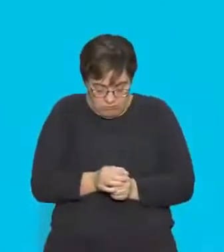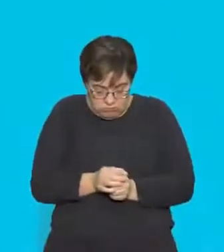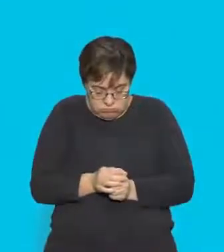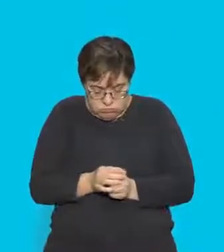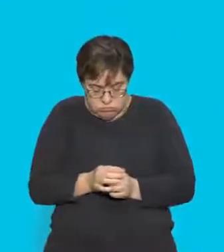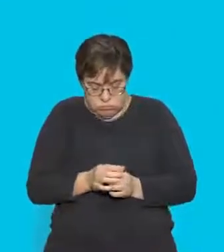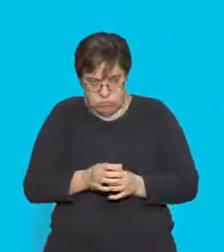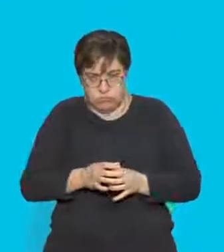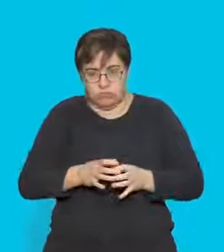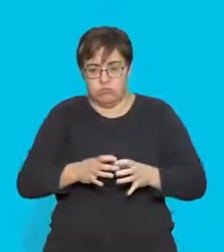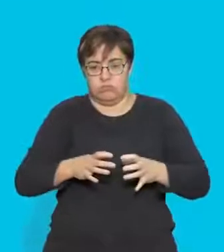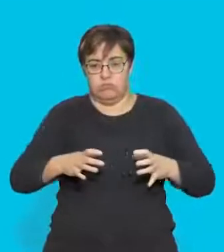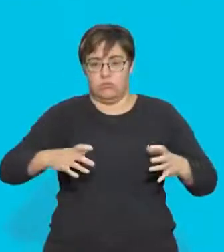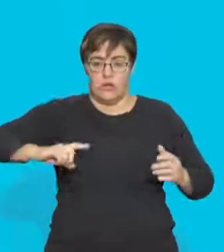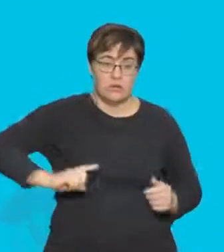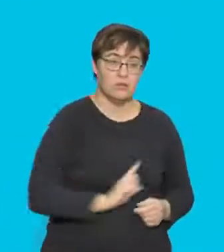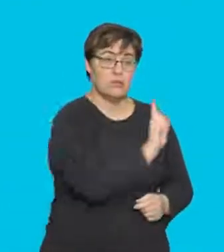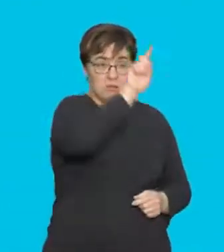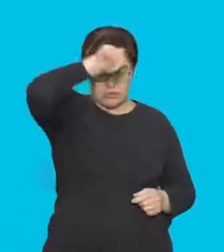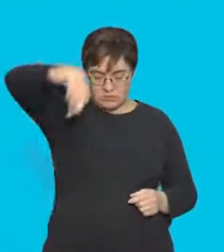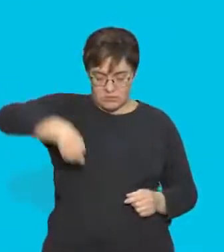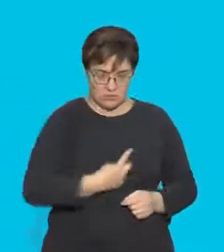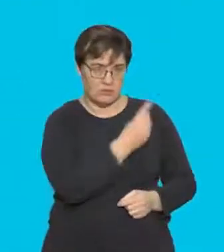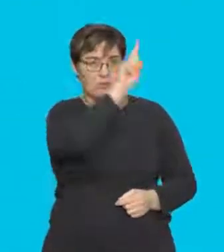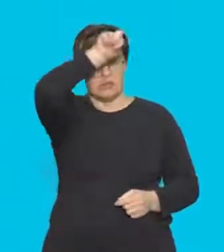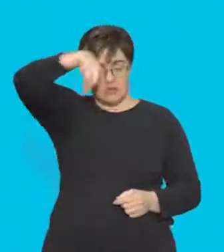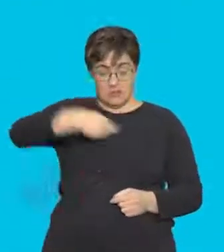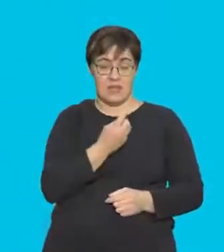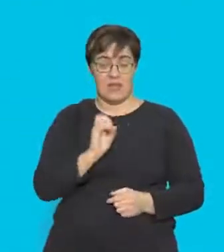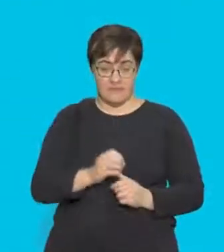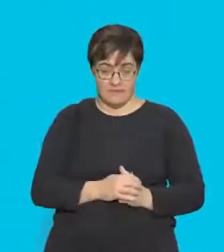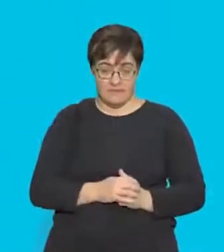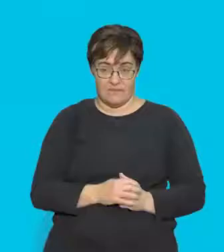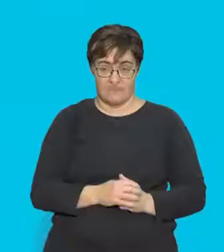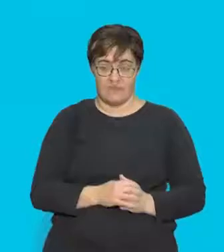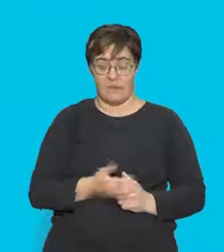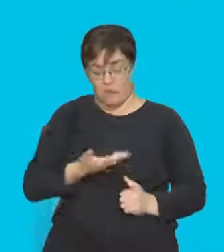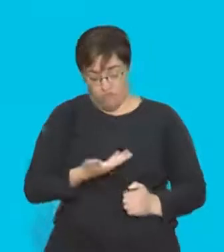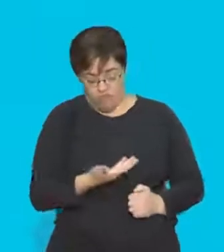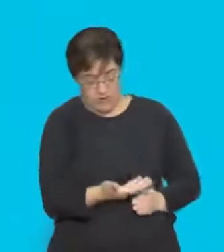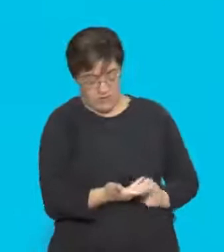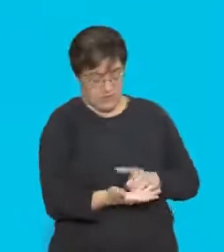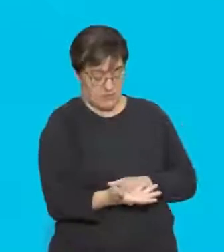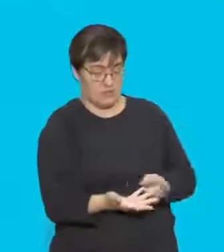my diagram here. And as you can see, I've indicated the direction, the